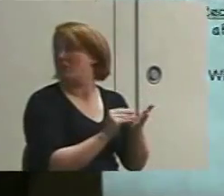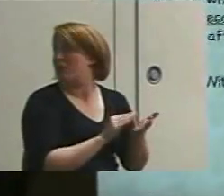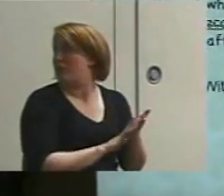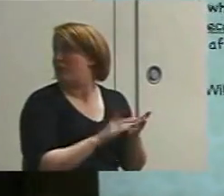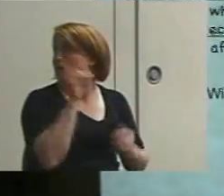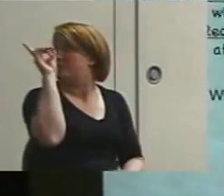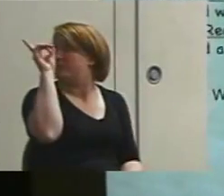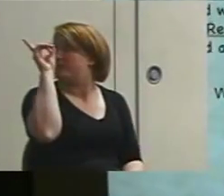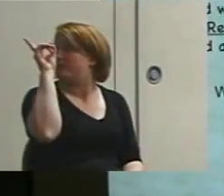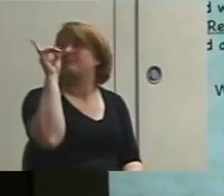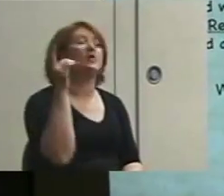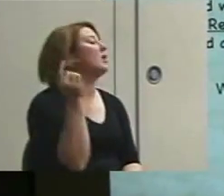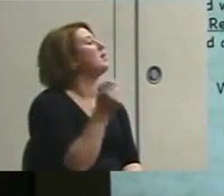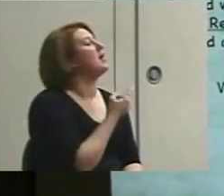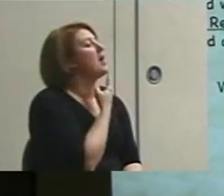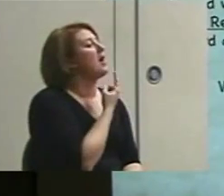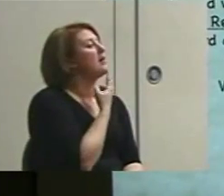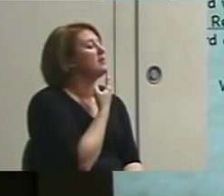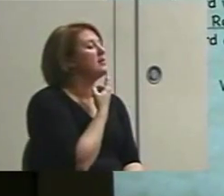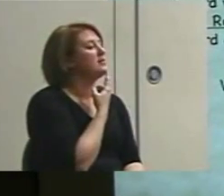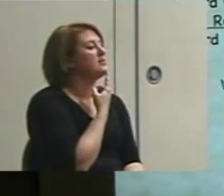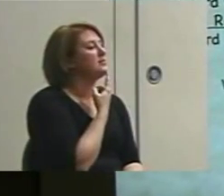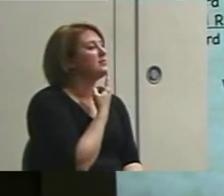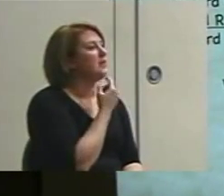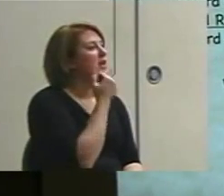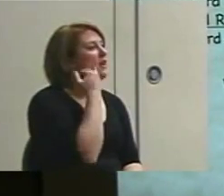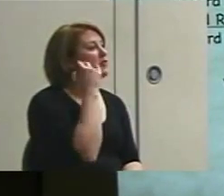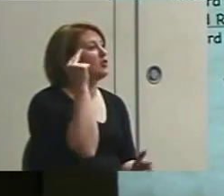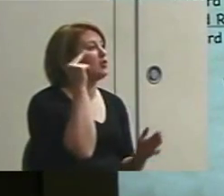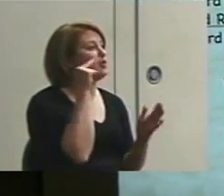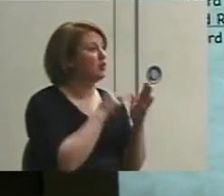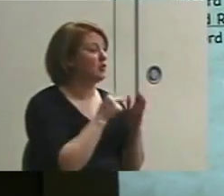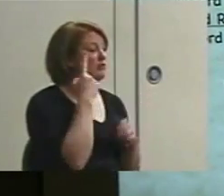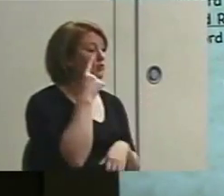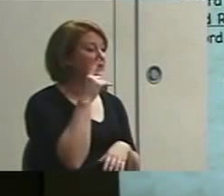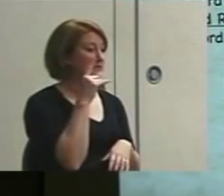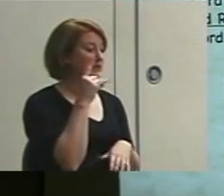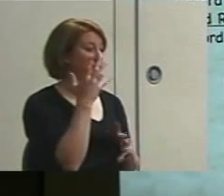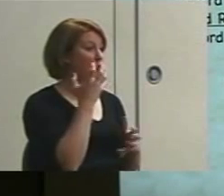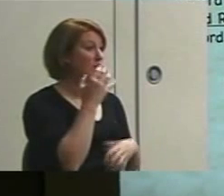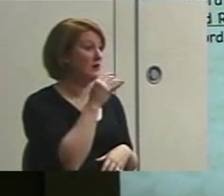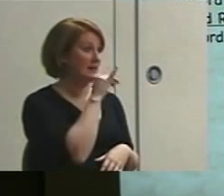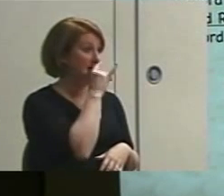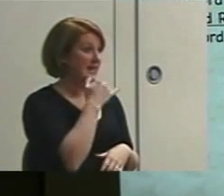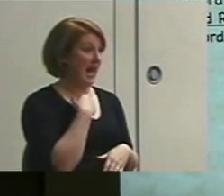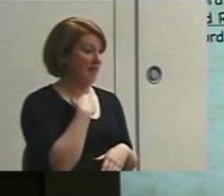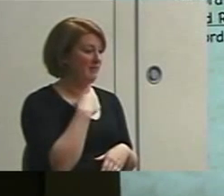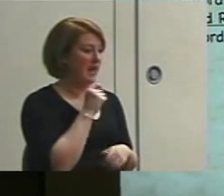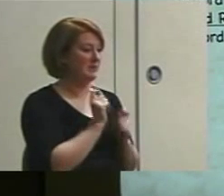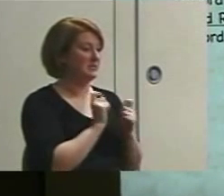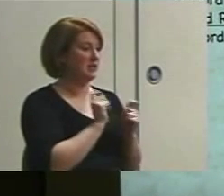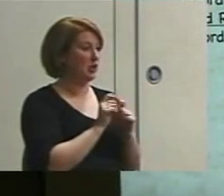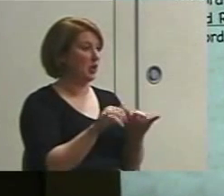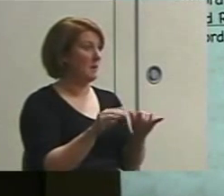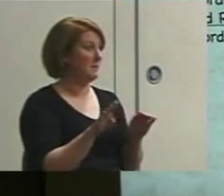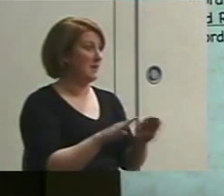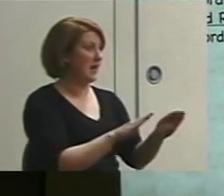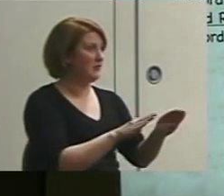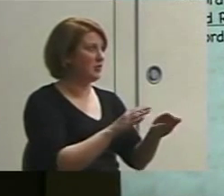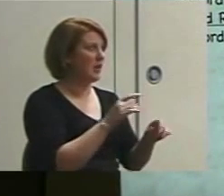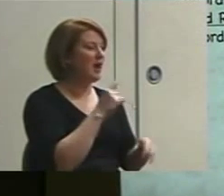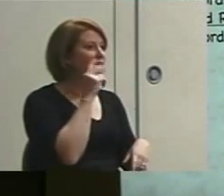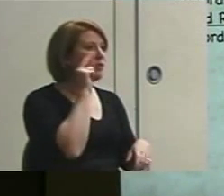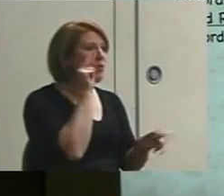Event-based recording says if you're looking for a kid to have a particular behavior, you have to keep your eyes